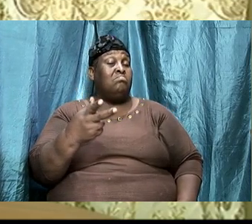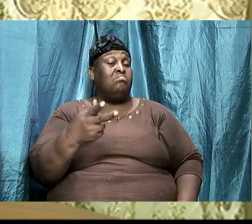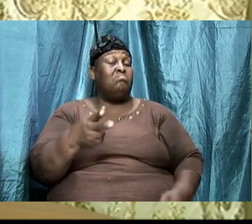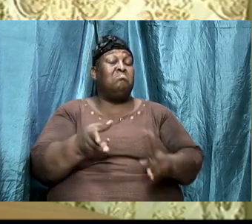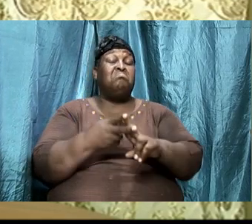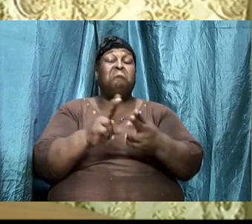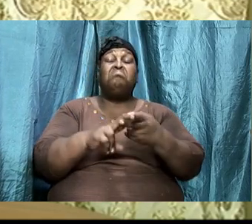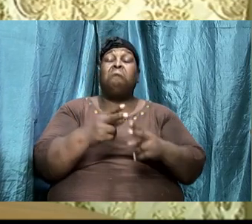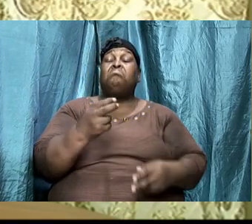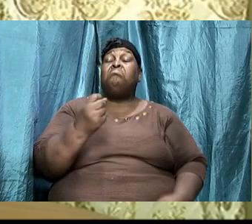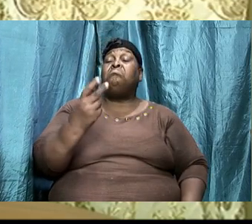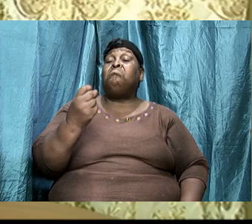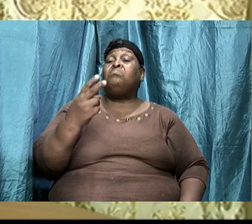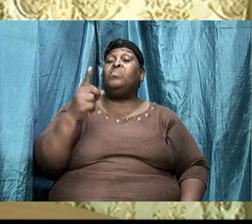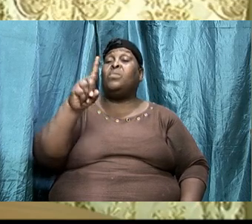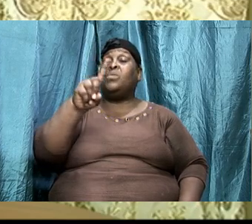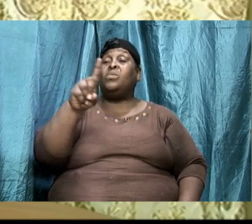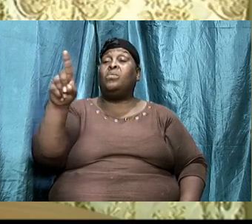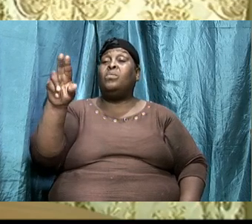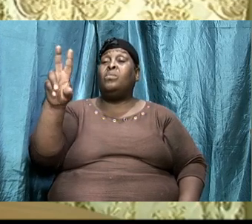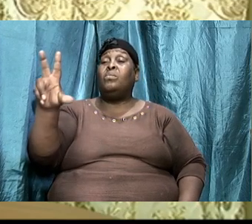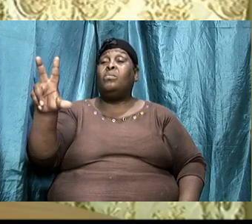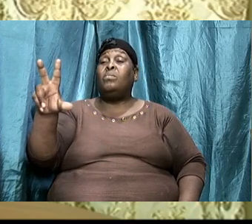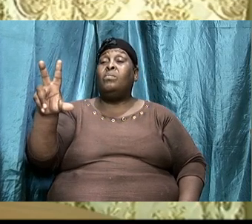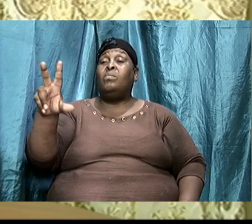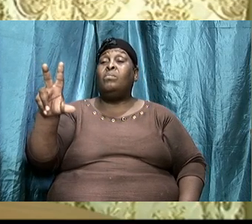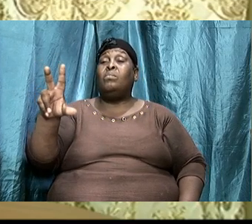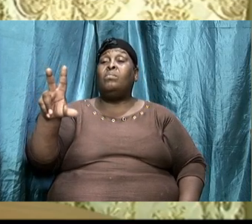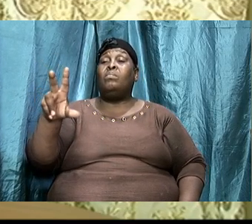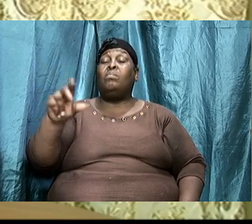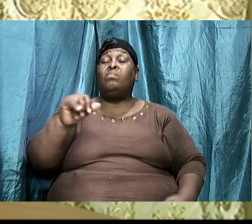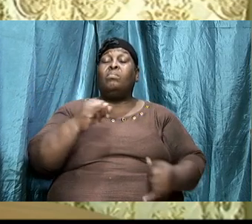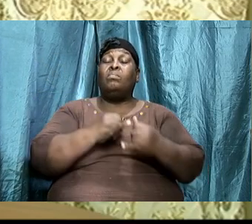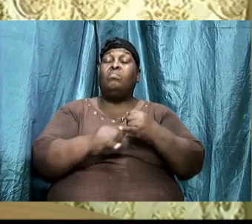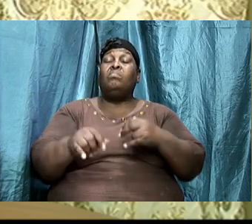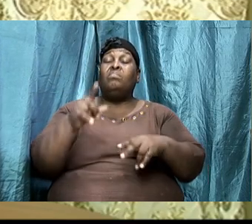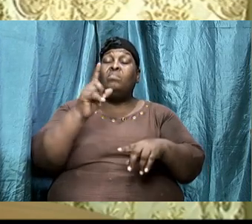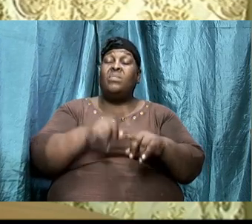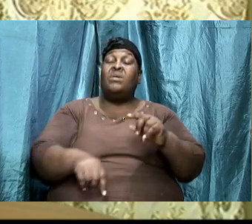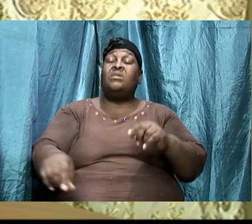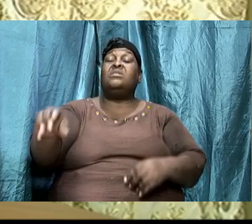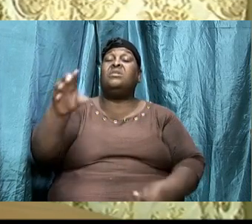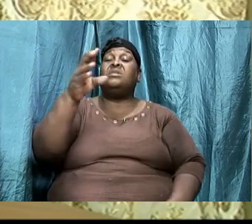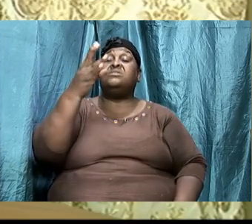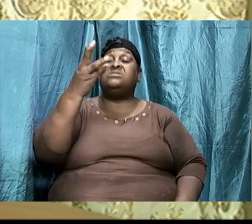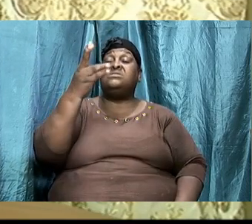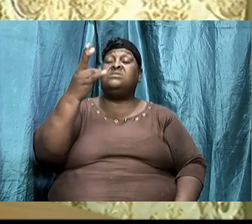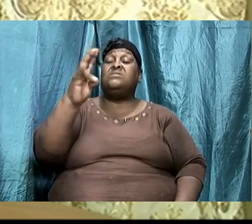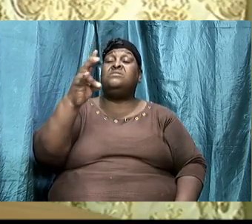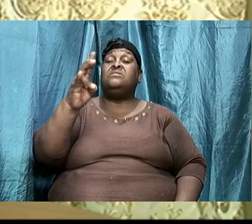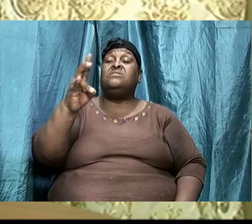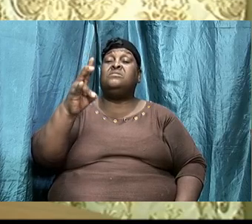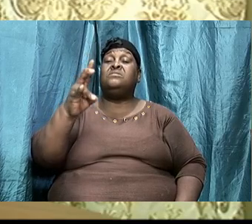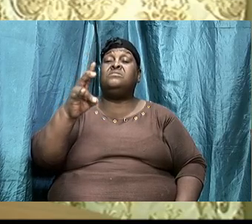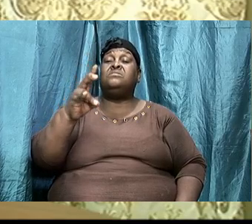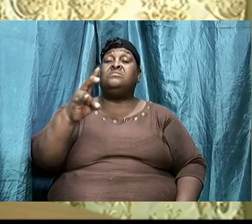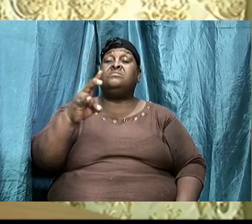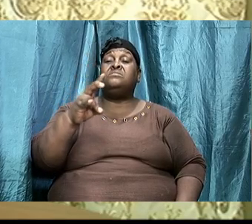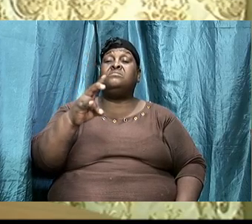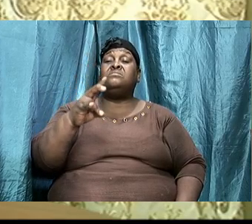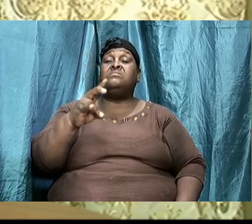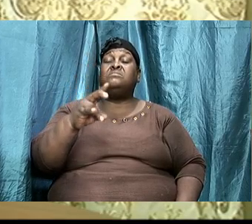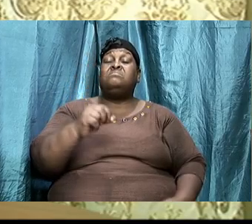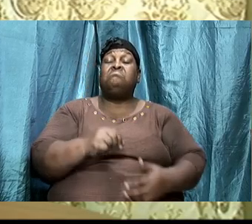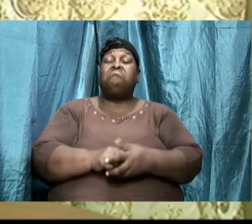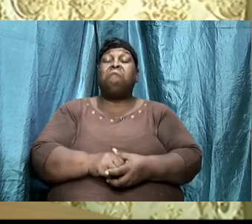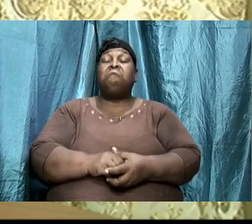13, 1-3, and then 17-33, and then 14, verses 8. This is Numbers,